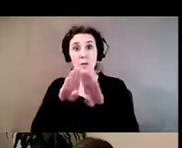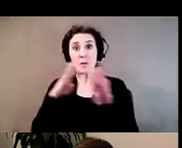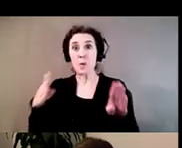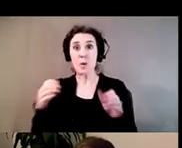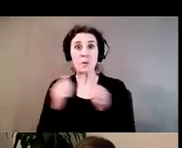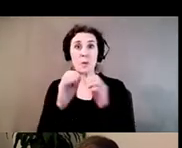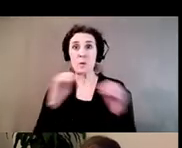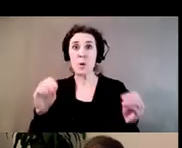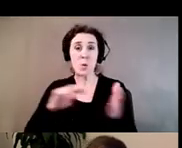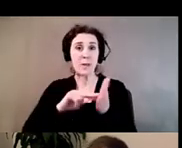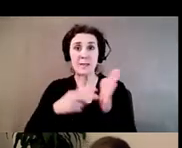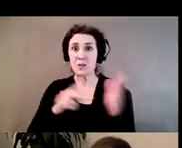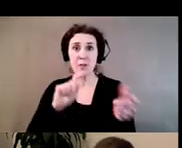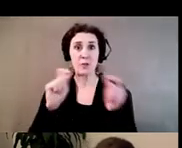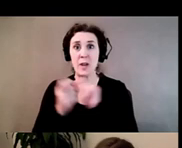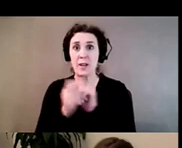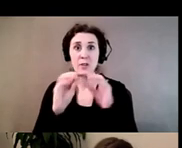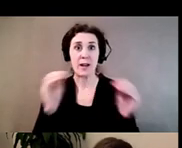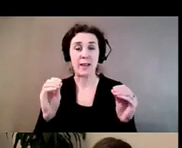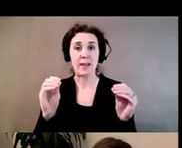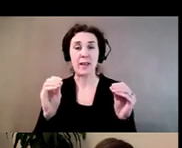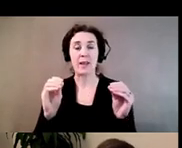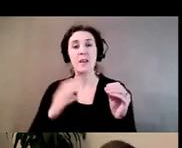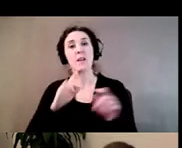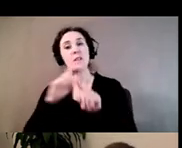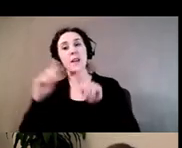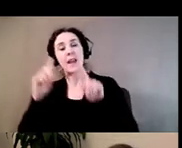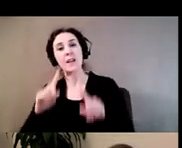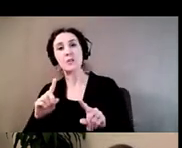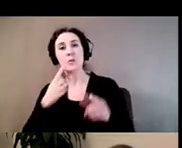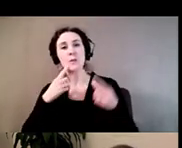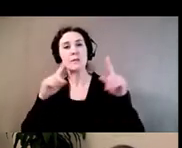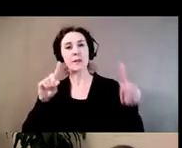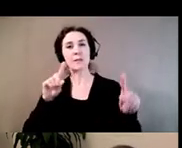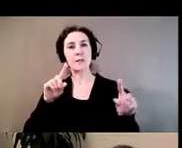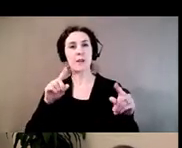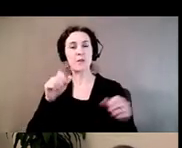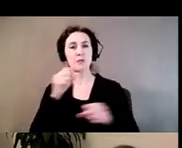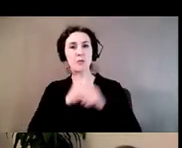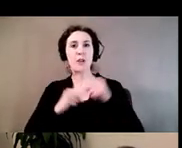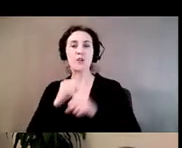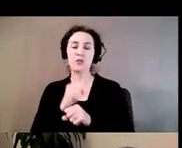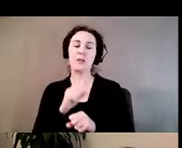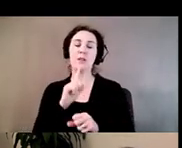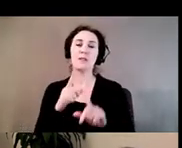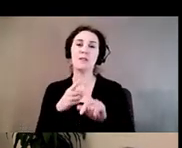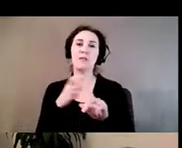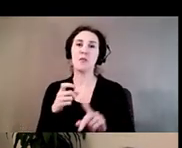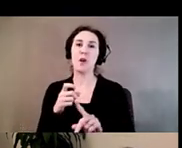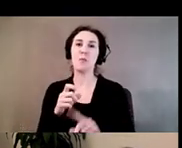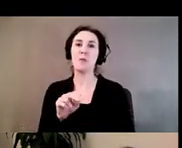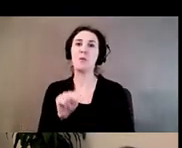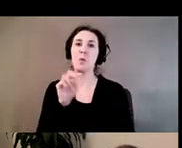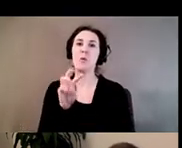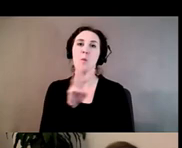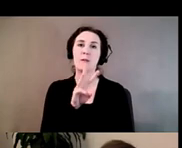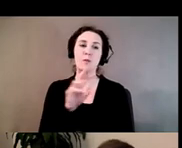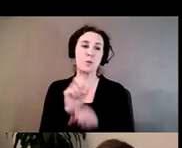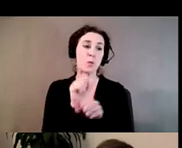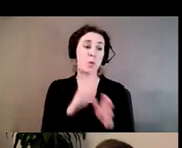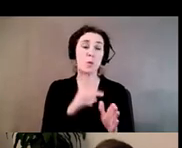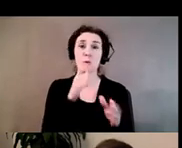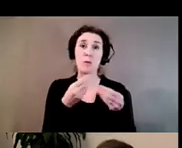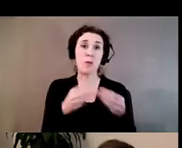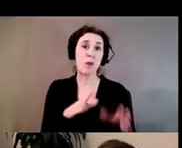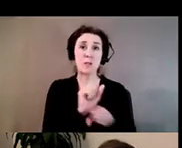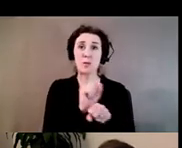The answer as to the success of this strategy may instead come from the MCA and Northwestern workers who have lost their jobs, who don't know where